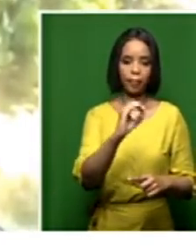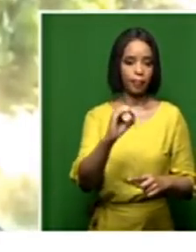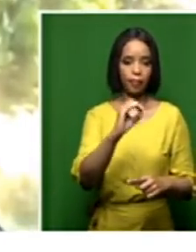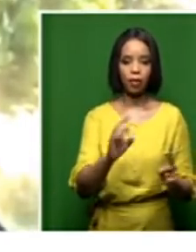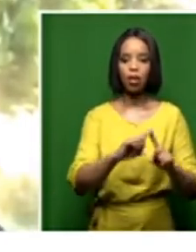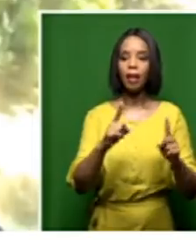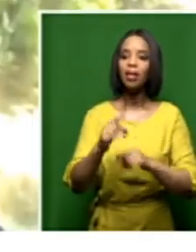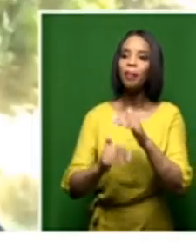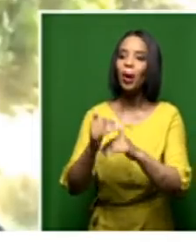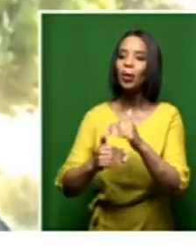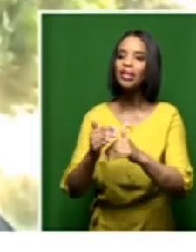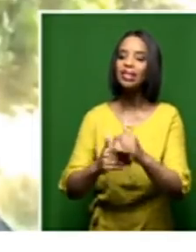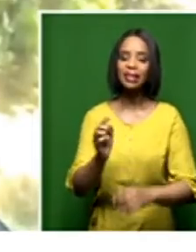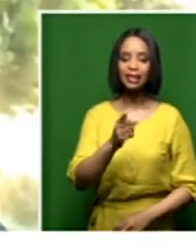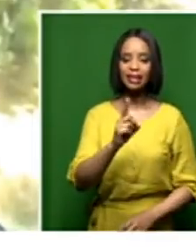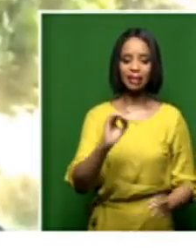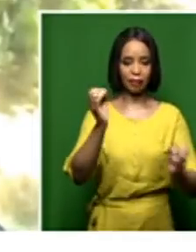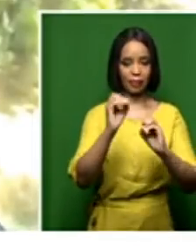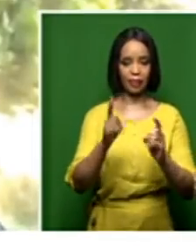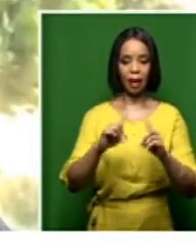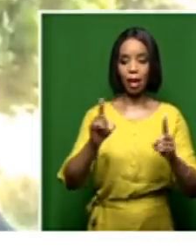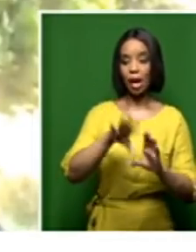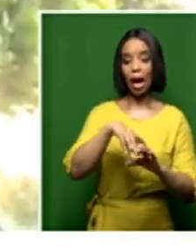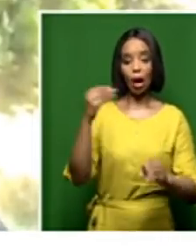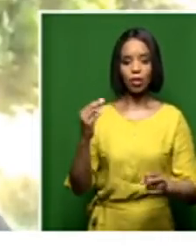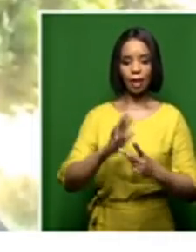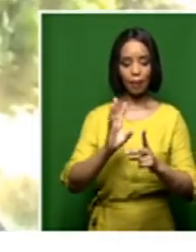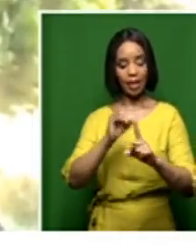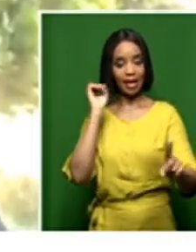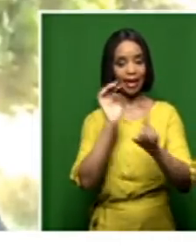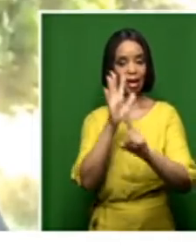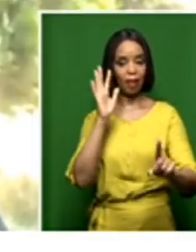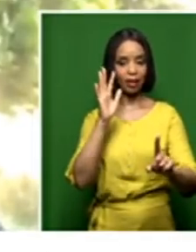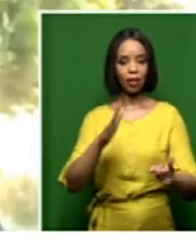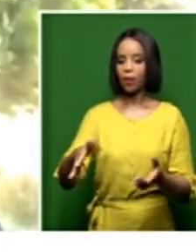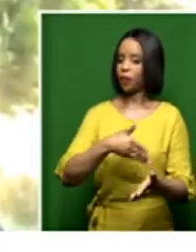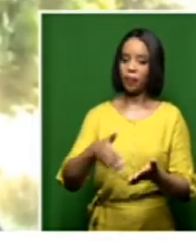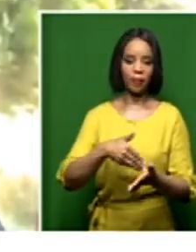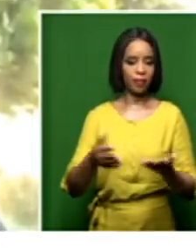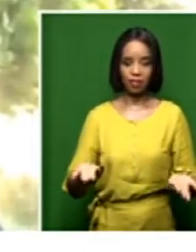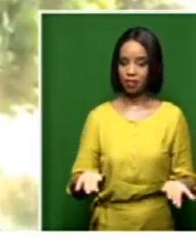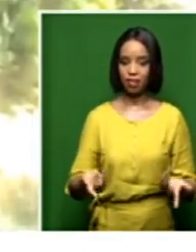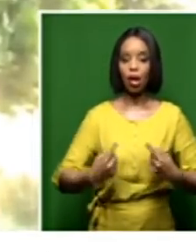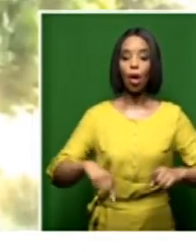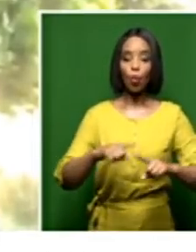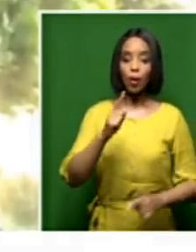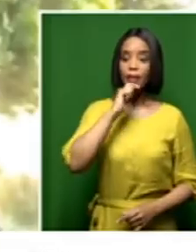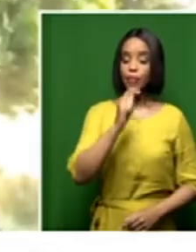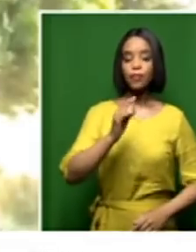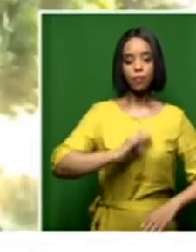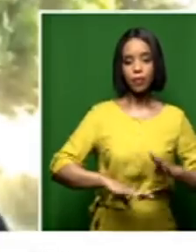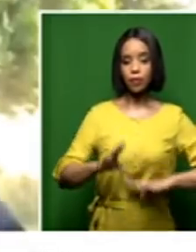the outcome and the impact of that is not there. And we are going to be very resilient. We are going to be very vigorous